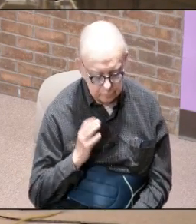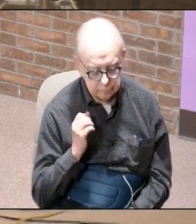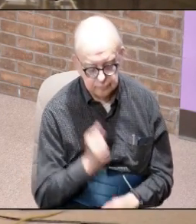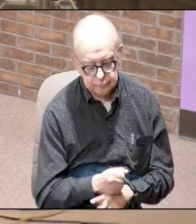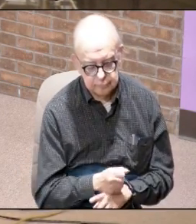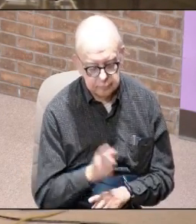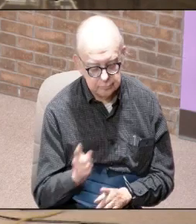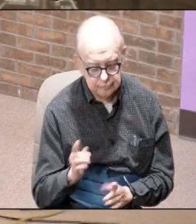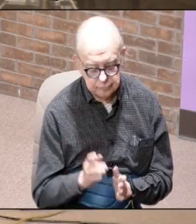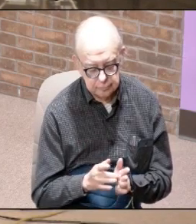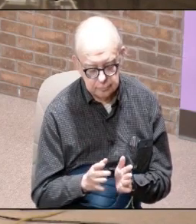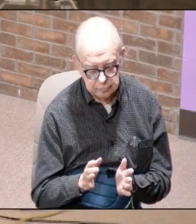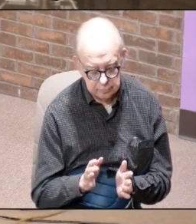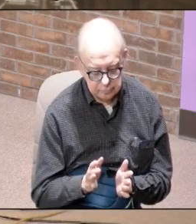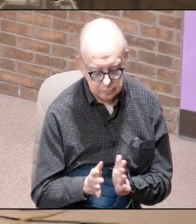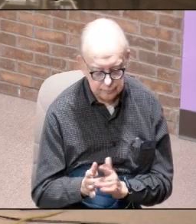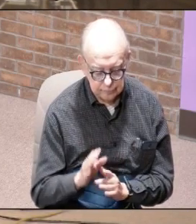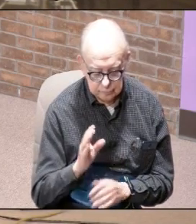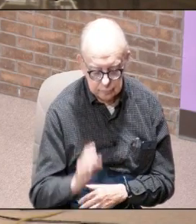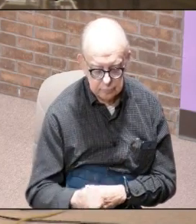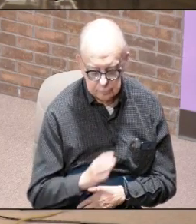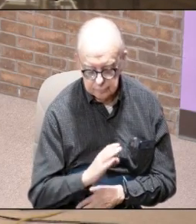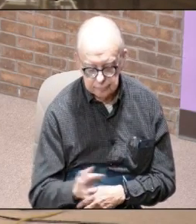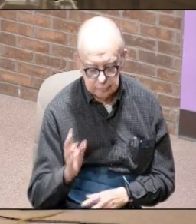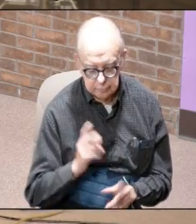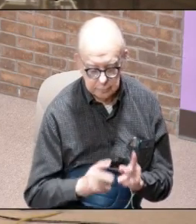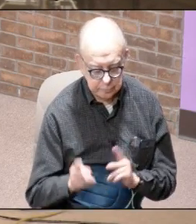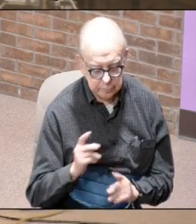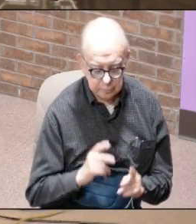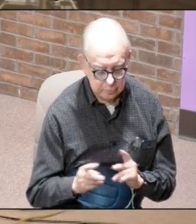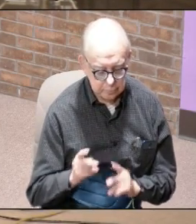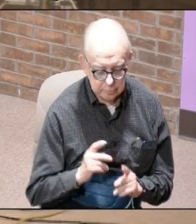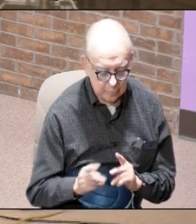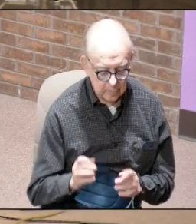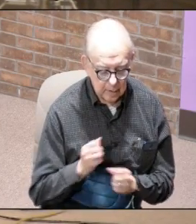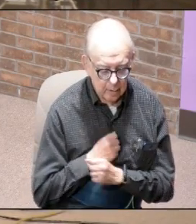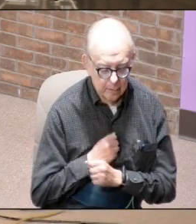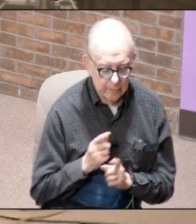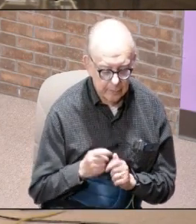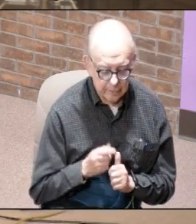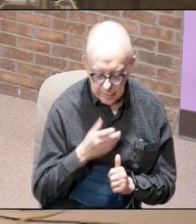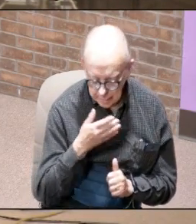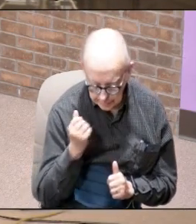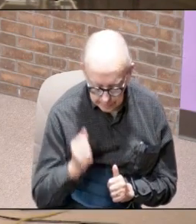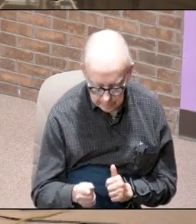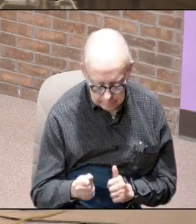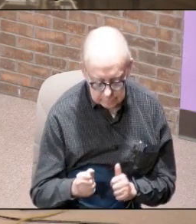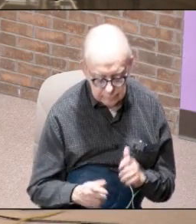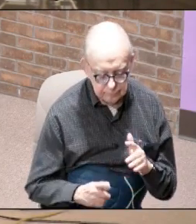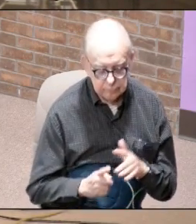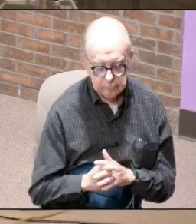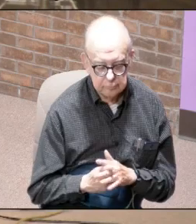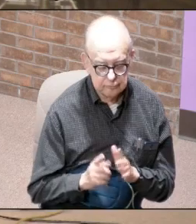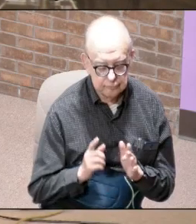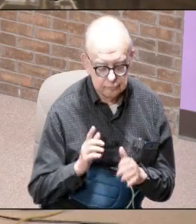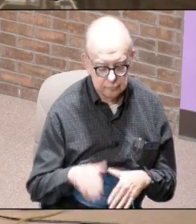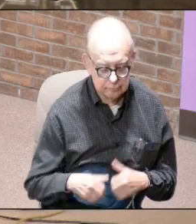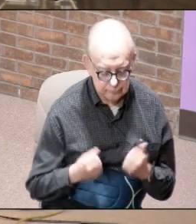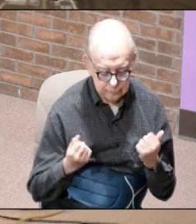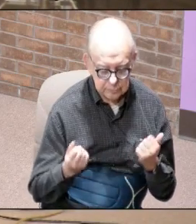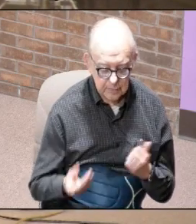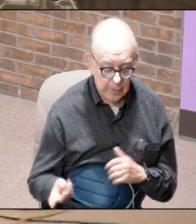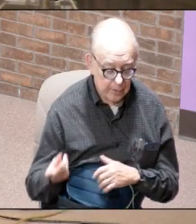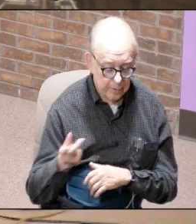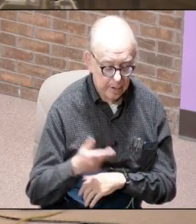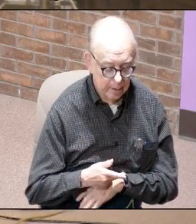him to the cross those that loved him at the first did not forsake him for he appeared to them alive again the third